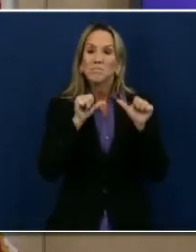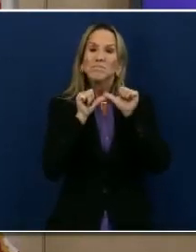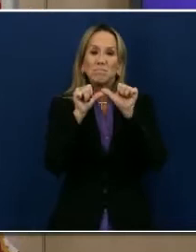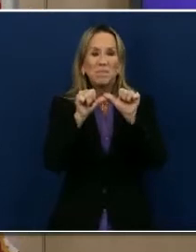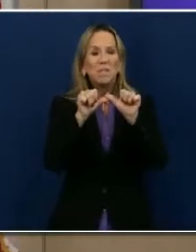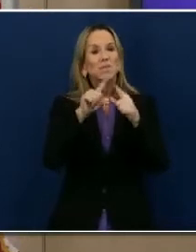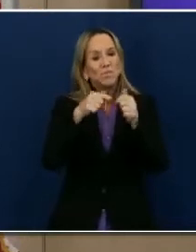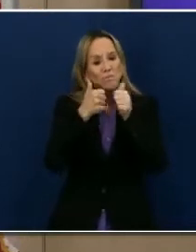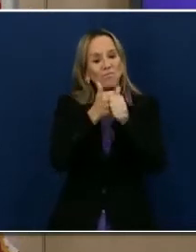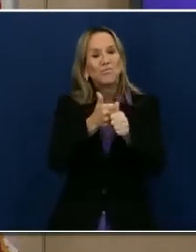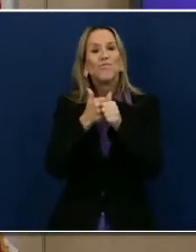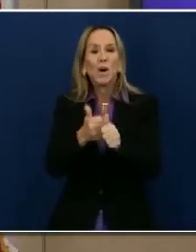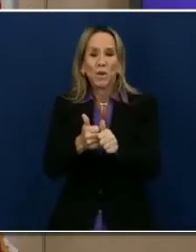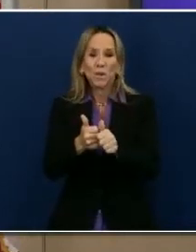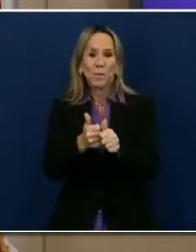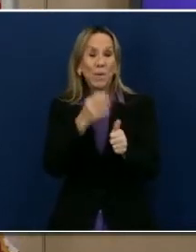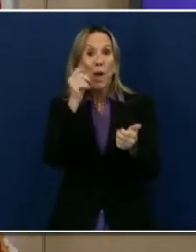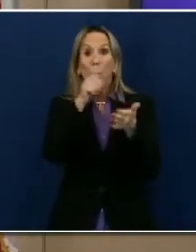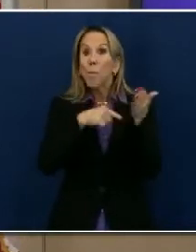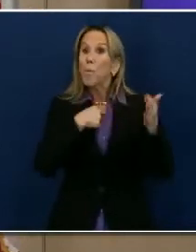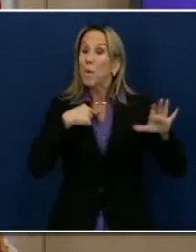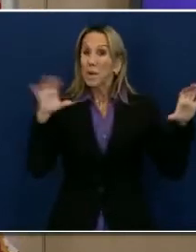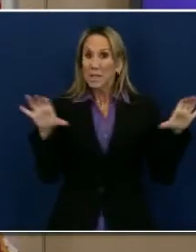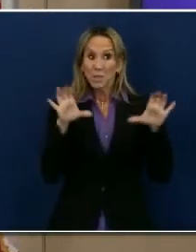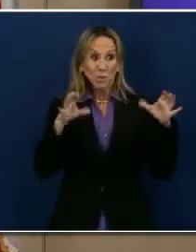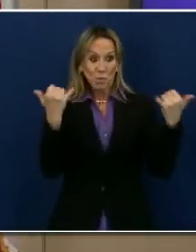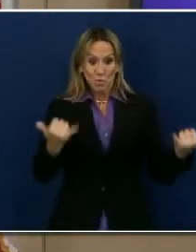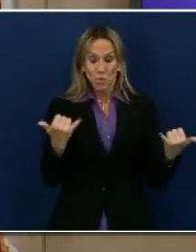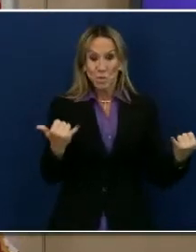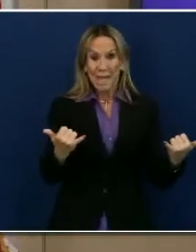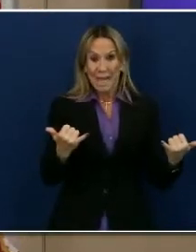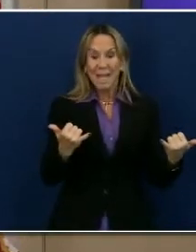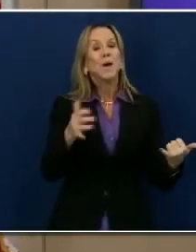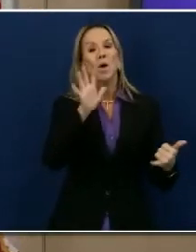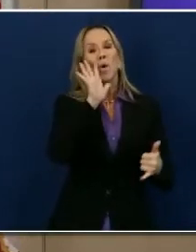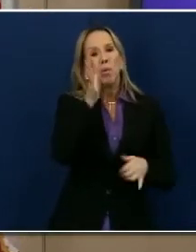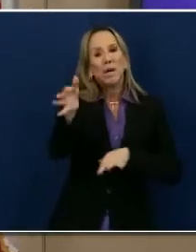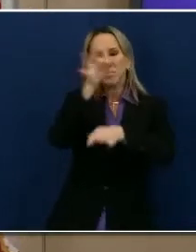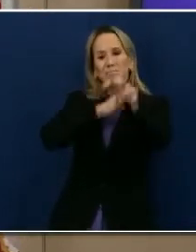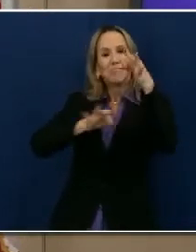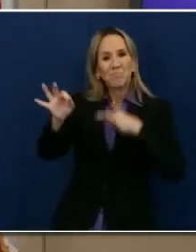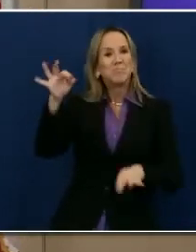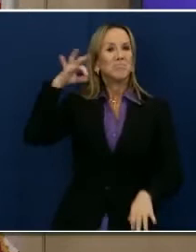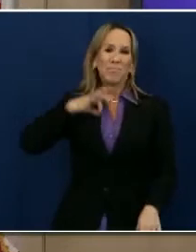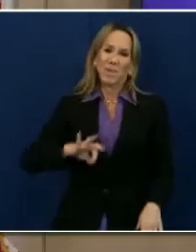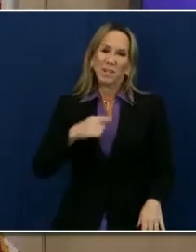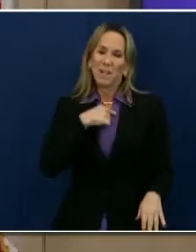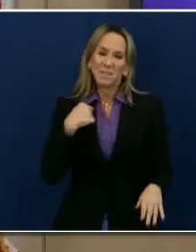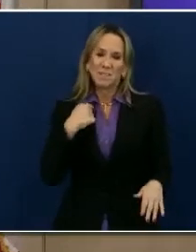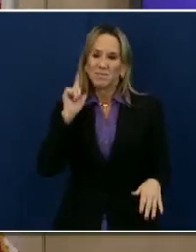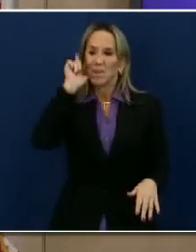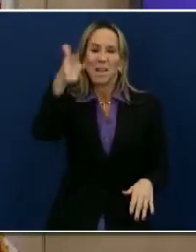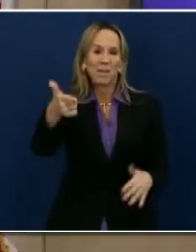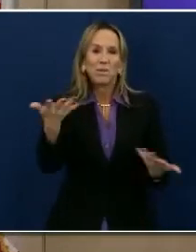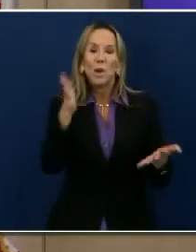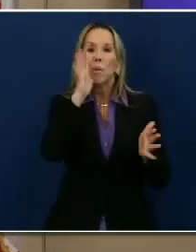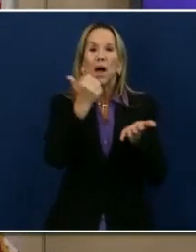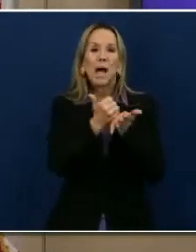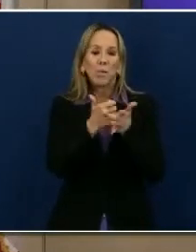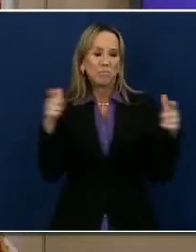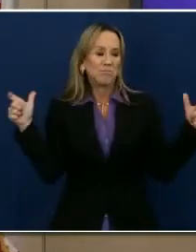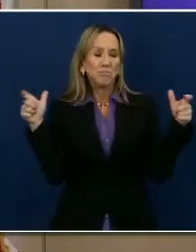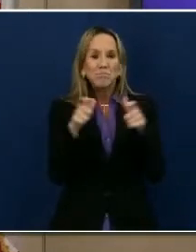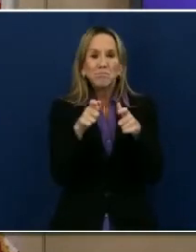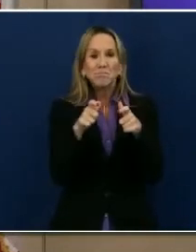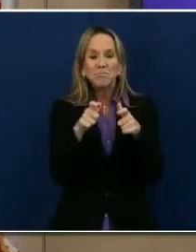actions that we take beginning today will pay dividends and will have the impact of not only slowing the spread and saving lives, but getting us in